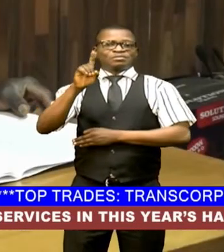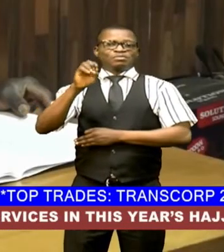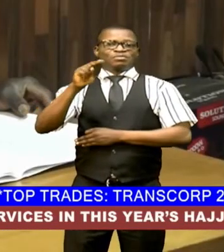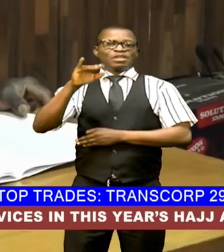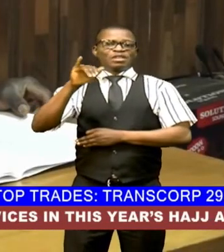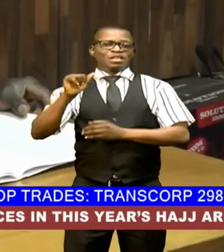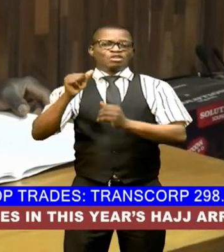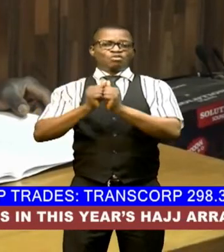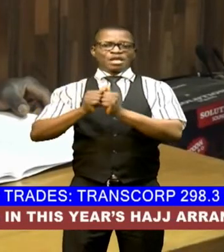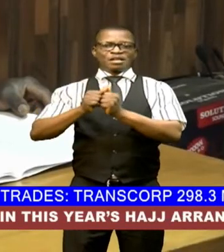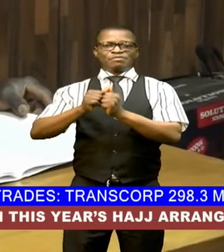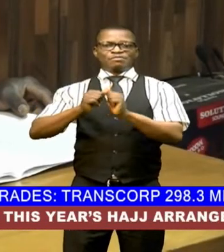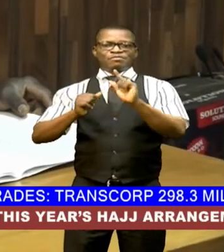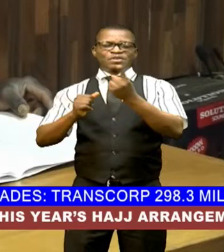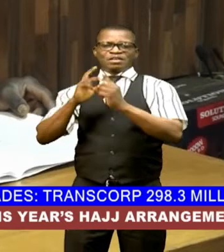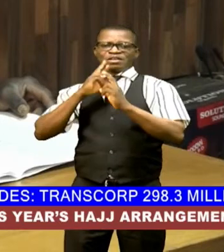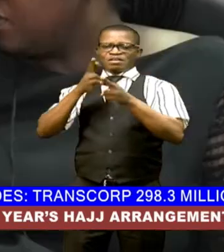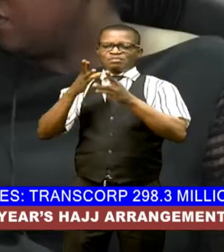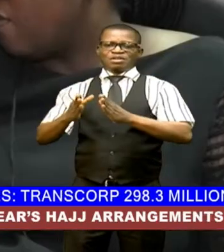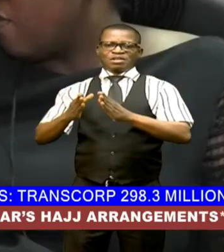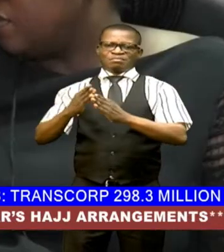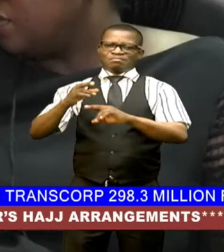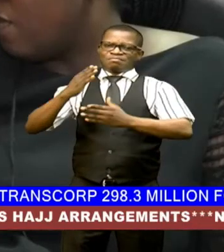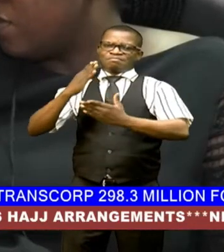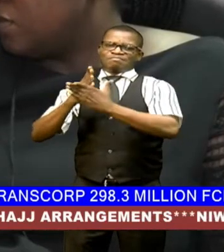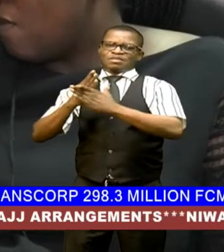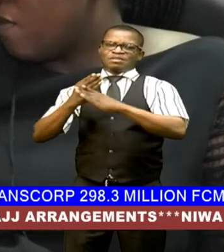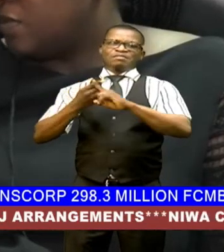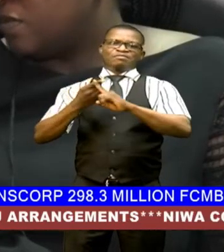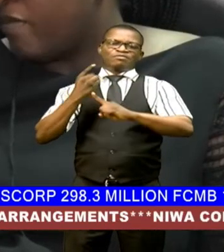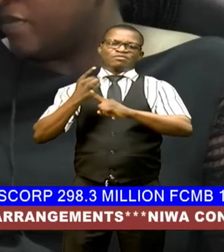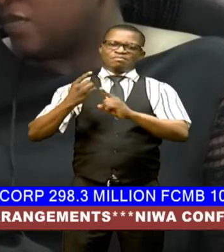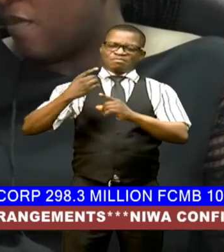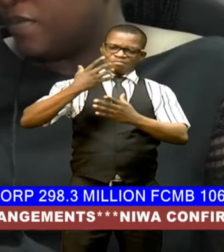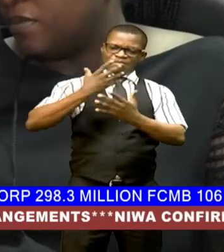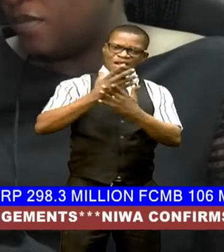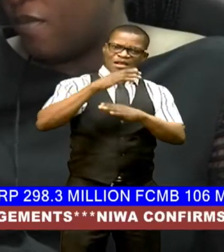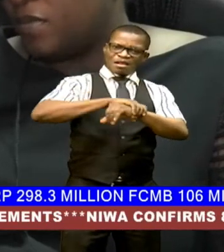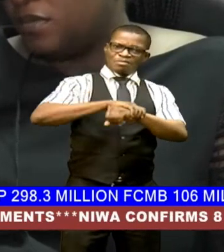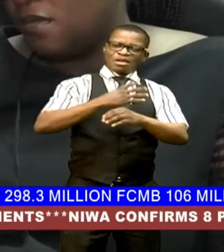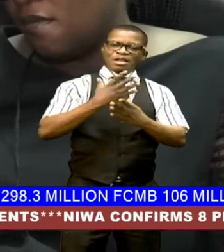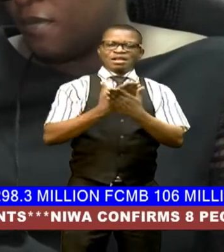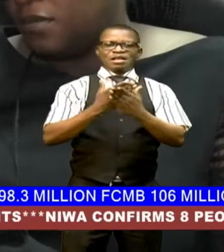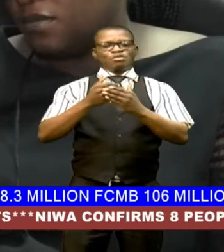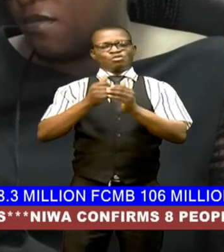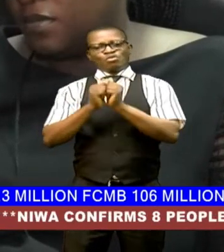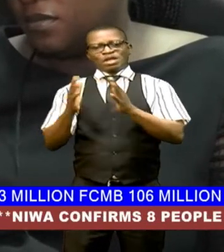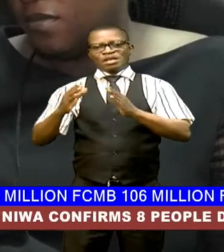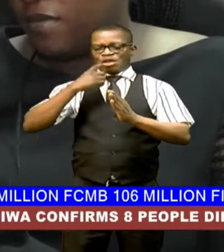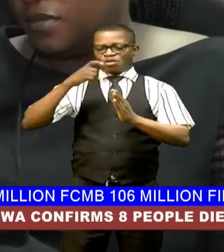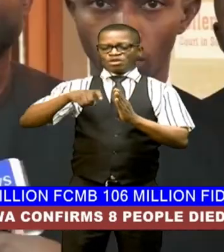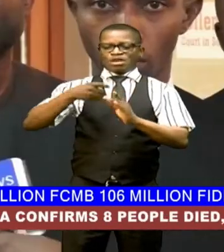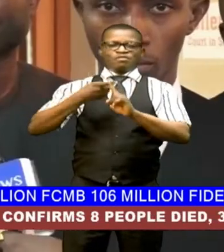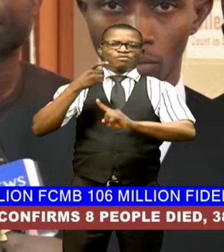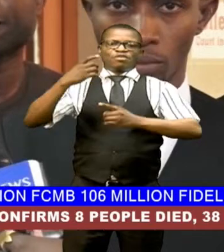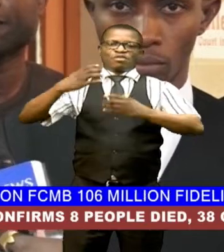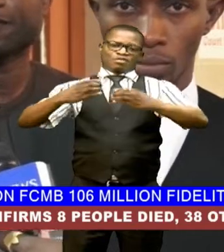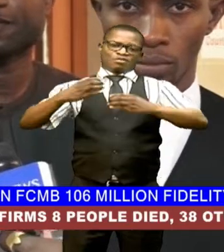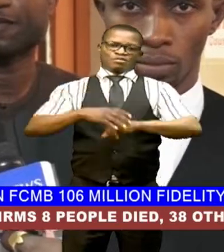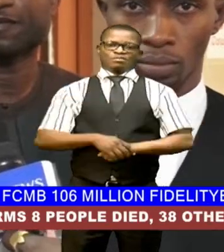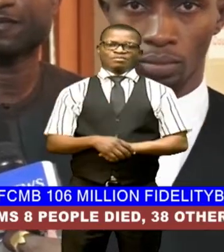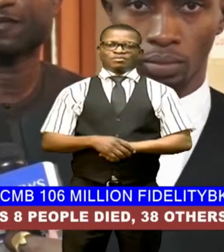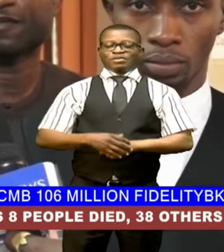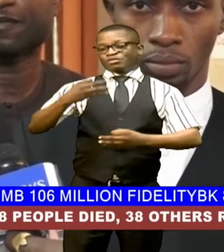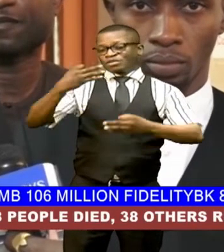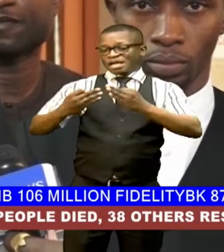and his agents from further arrest and detention of a mefere without an order of a court of competent jurisdiction judiciary has